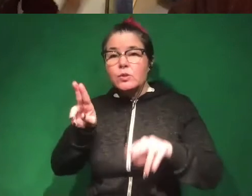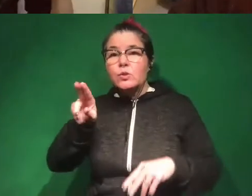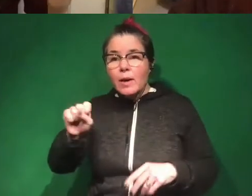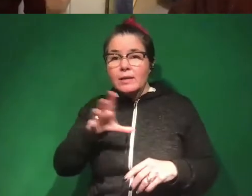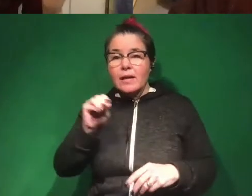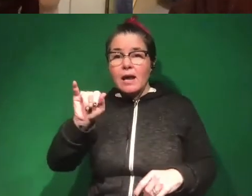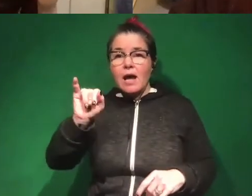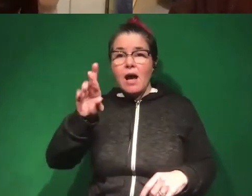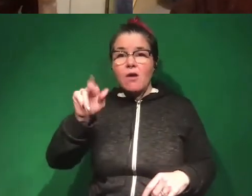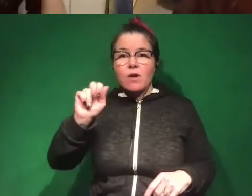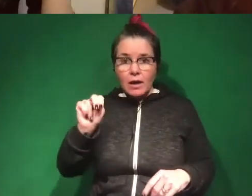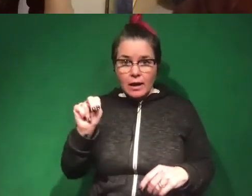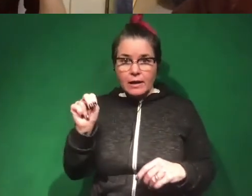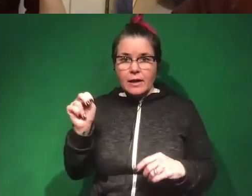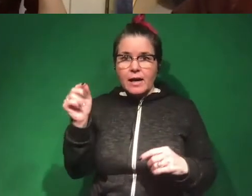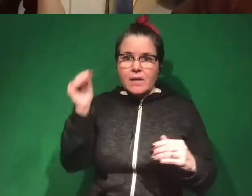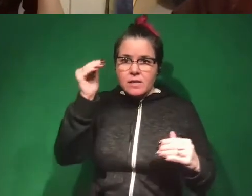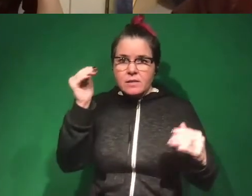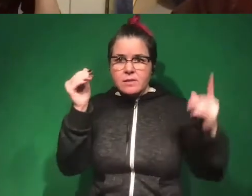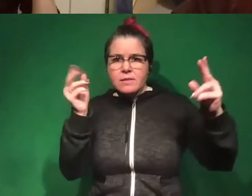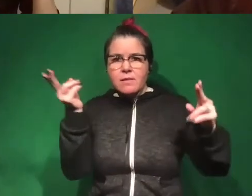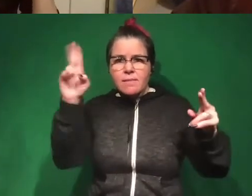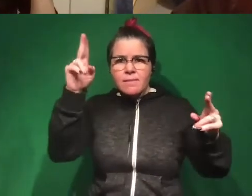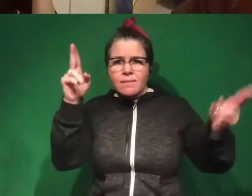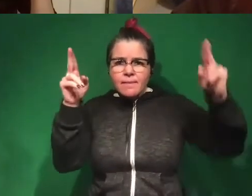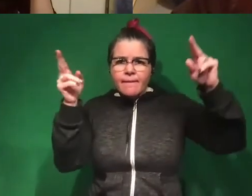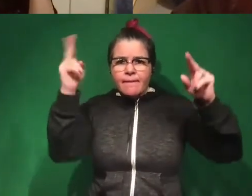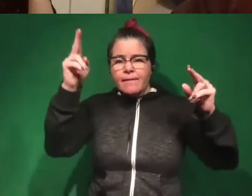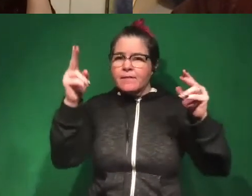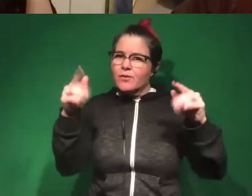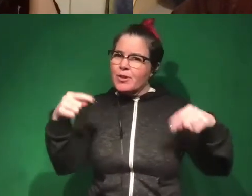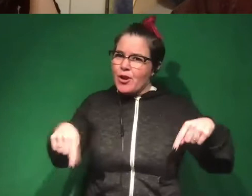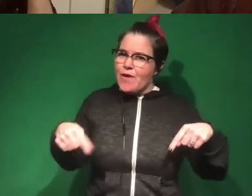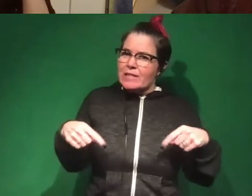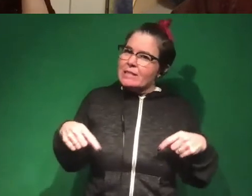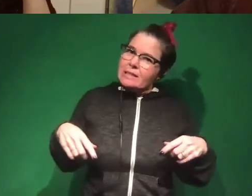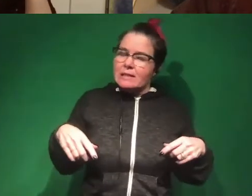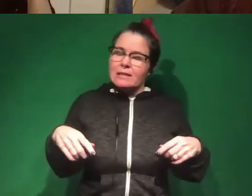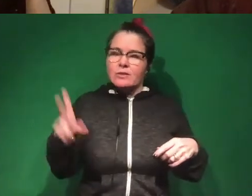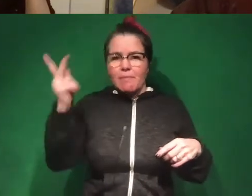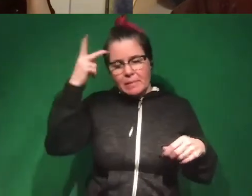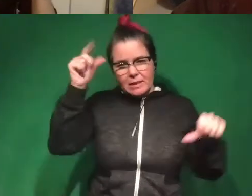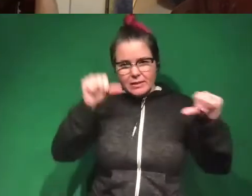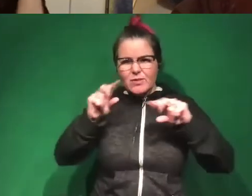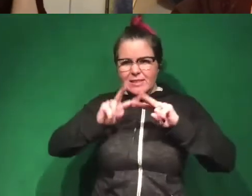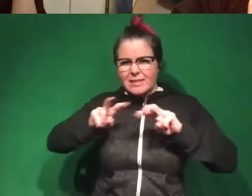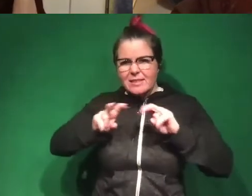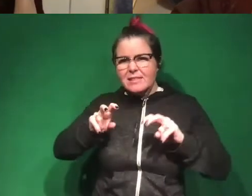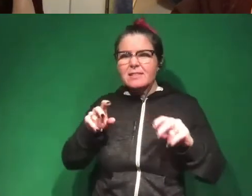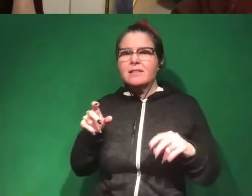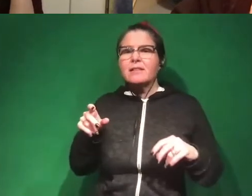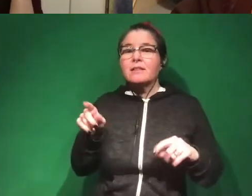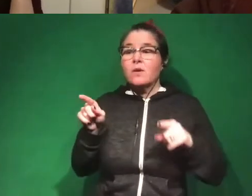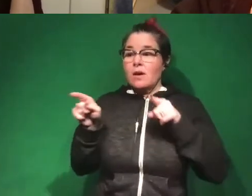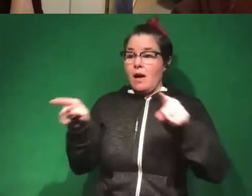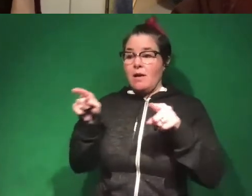because they seem to be playing this like tit for tat escalation that's making us nervous. And one of the things political scientists are looking for is, are either